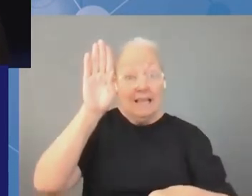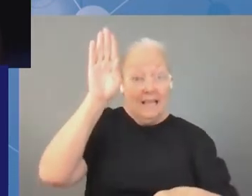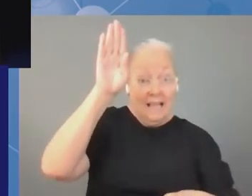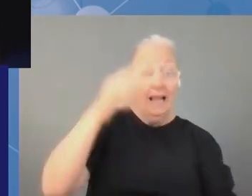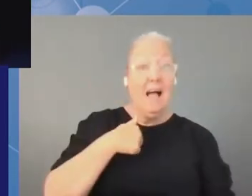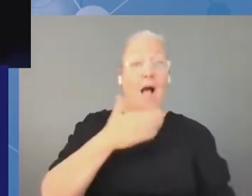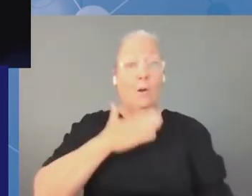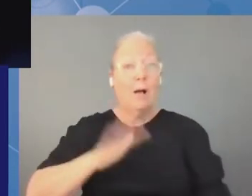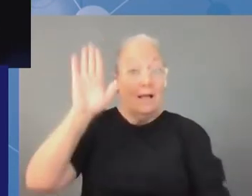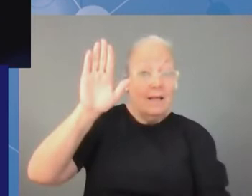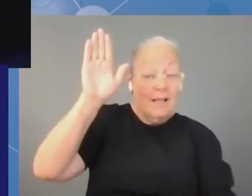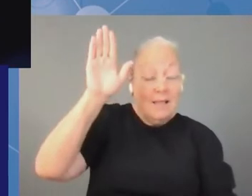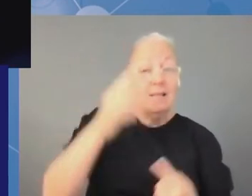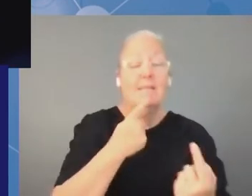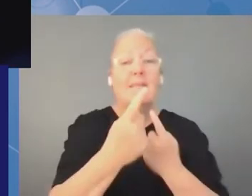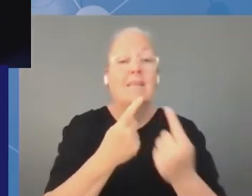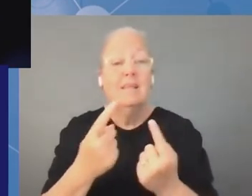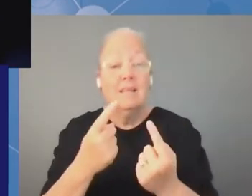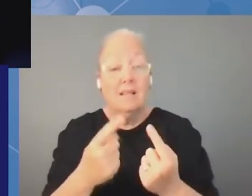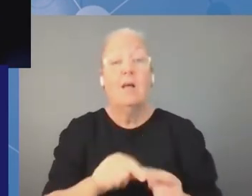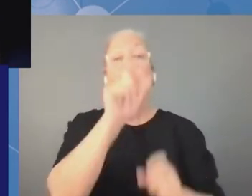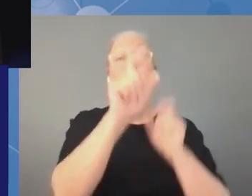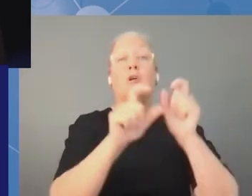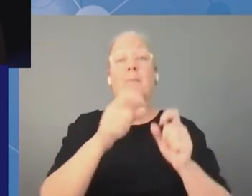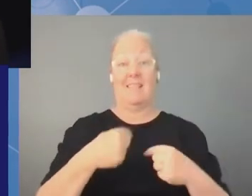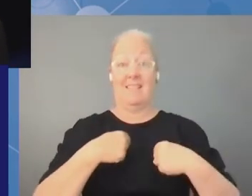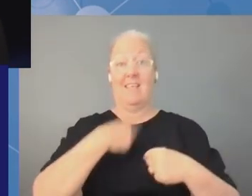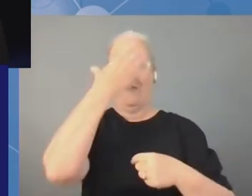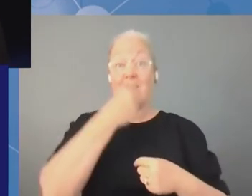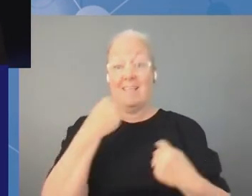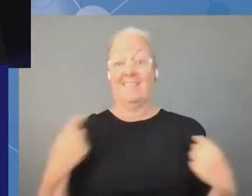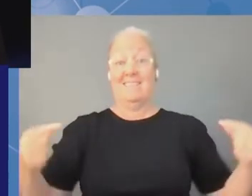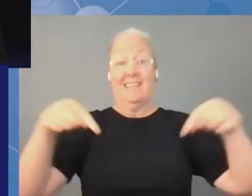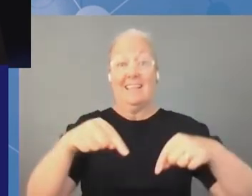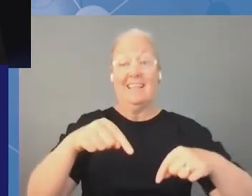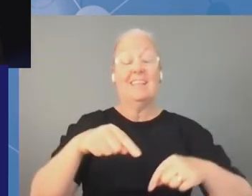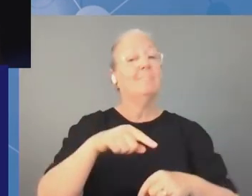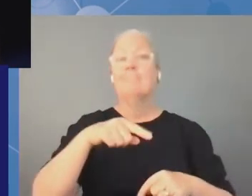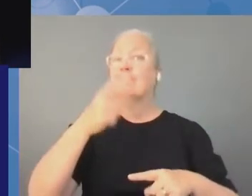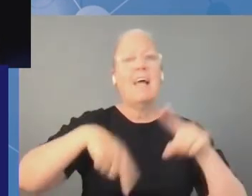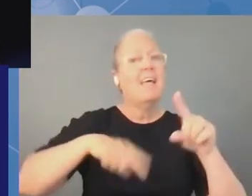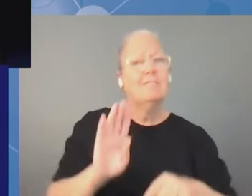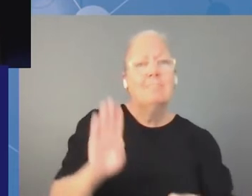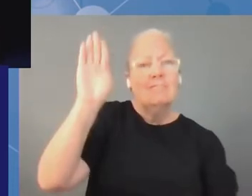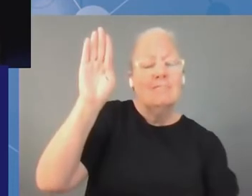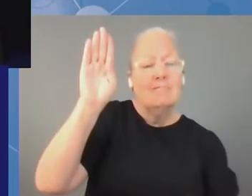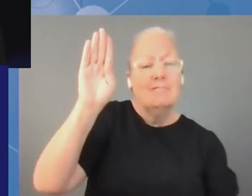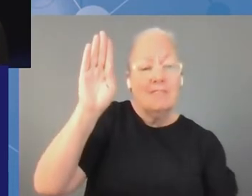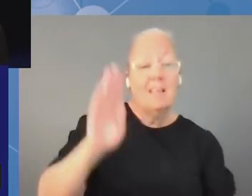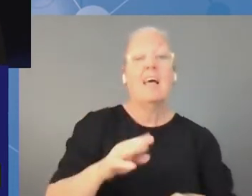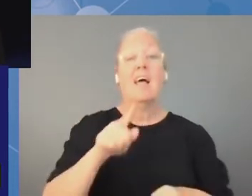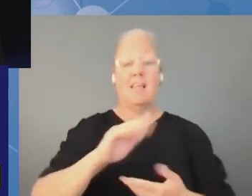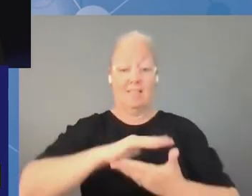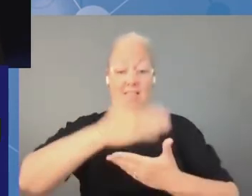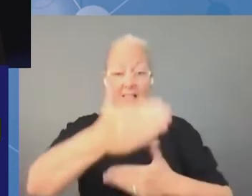no no no possibility for people in person to ask for the floor and also there were lots of interesting discussions going on in the chat which we couldn't